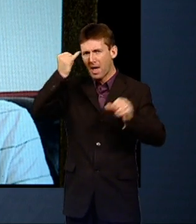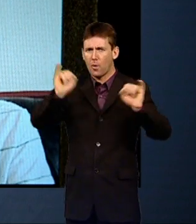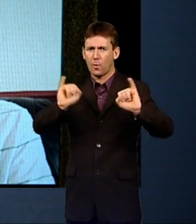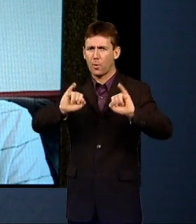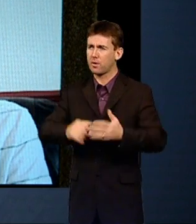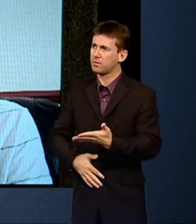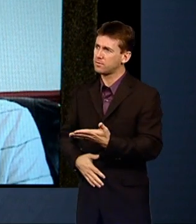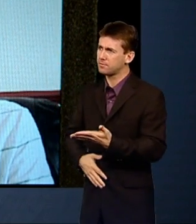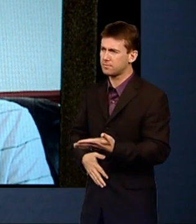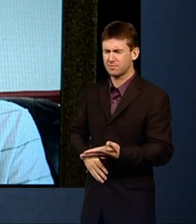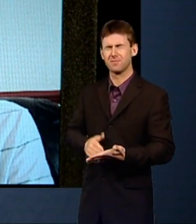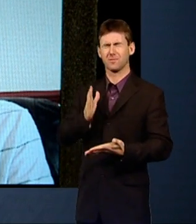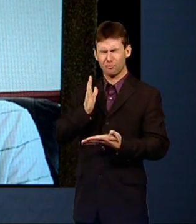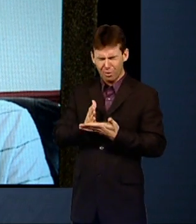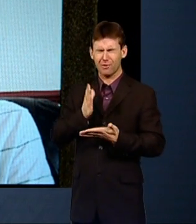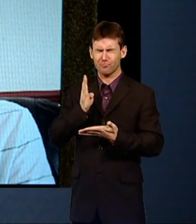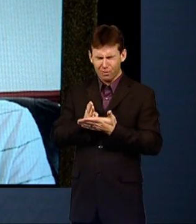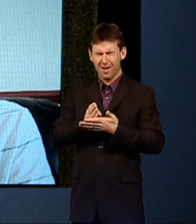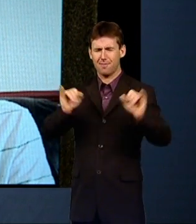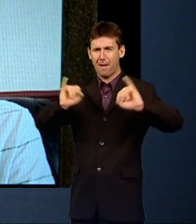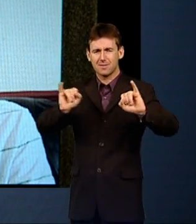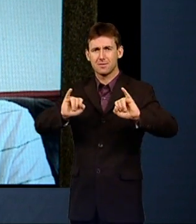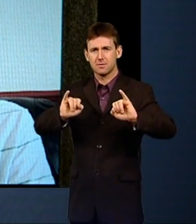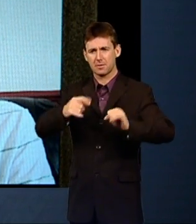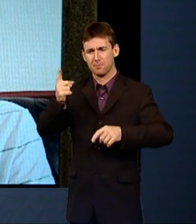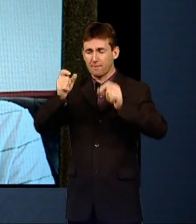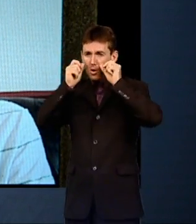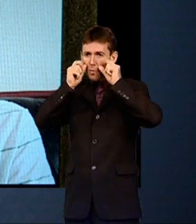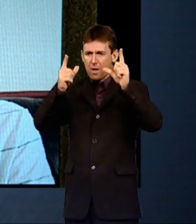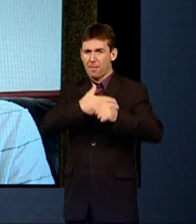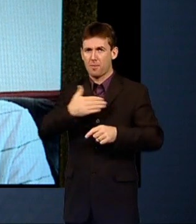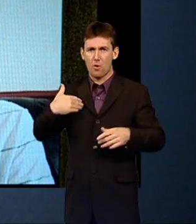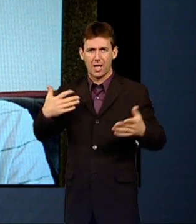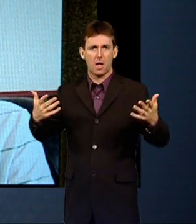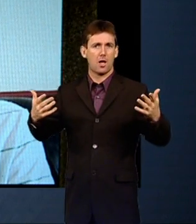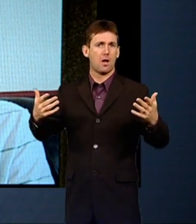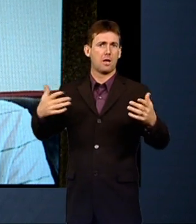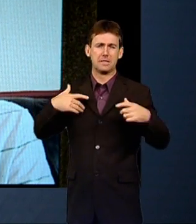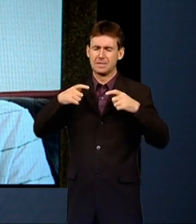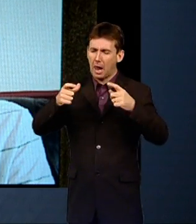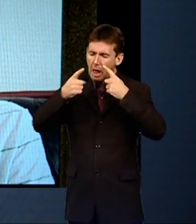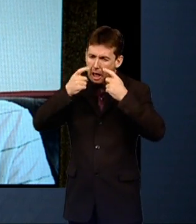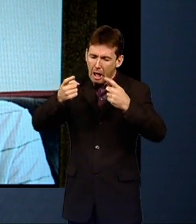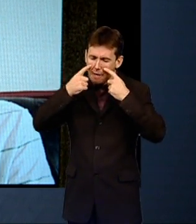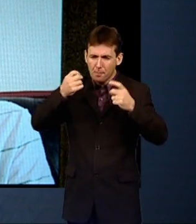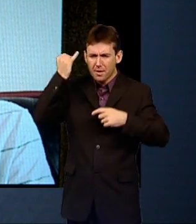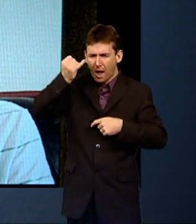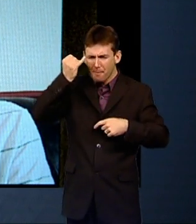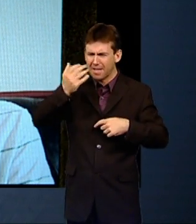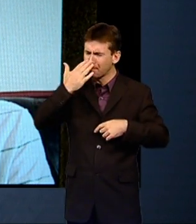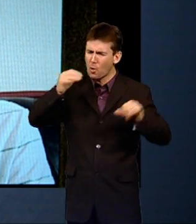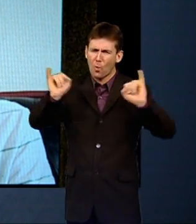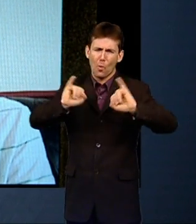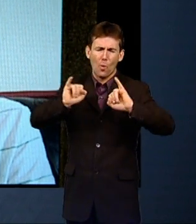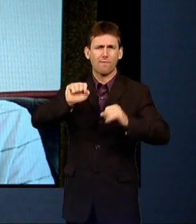bad. And he's suffering. He wakes up some mornings and he's still sobbing. It's really bad for him.